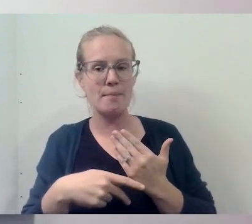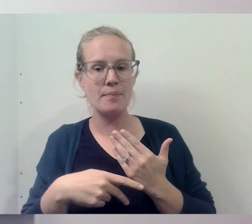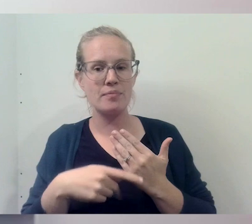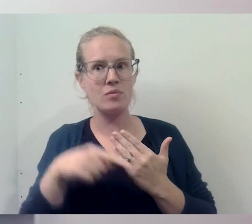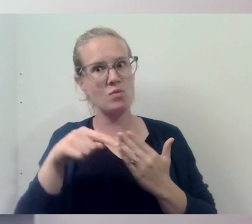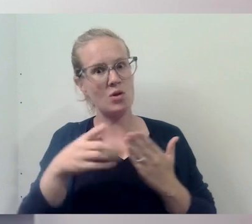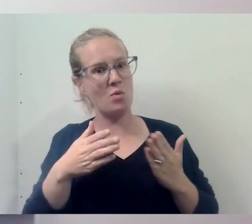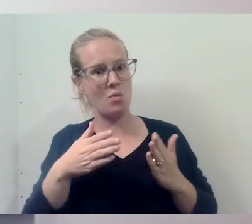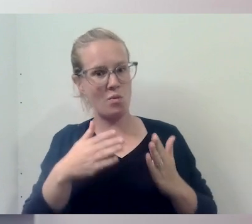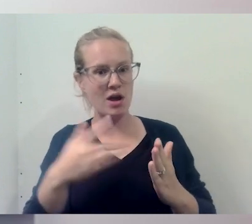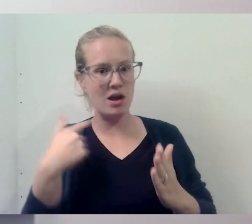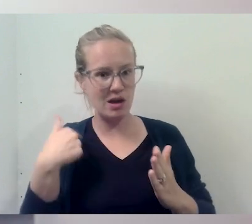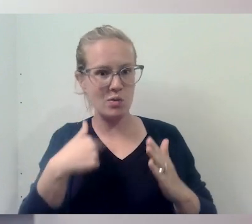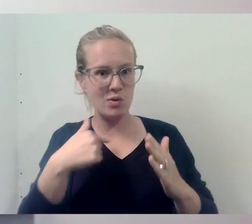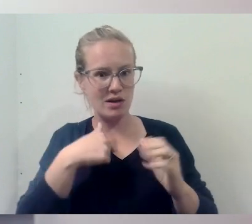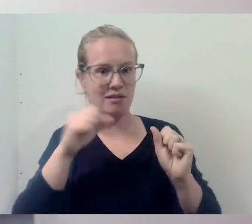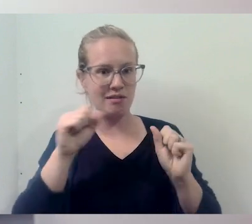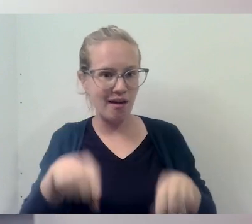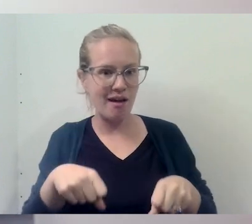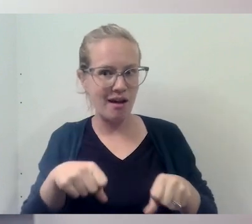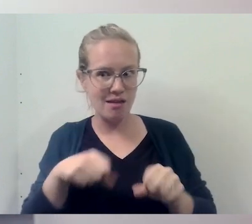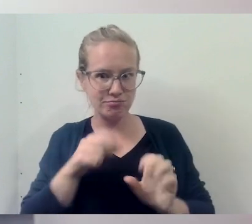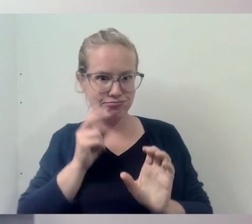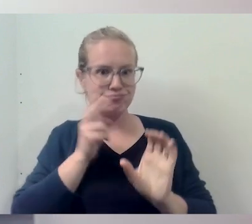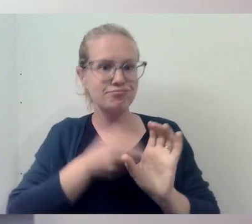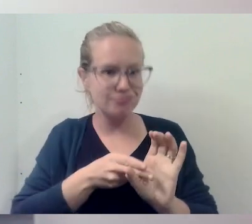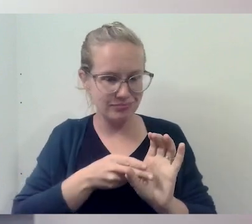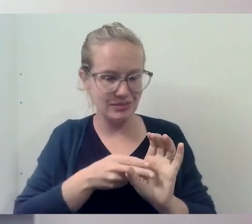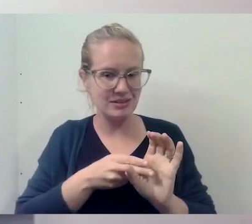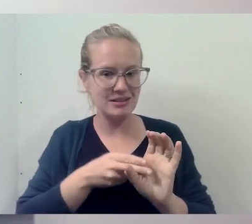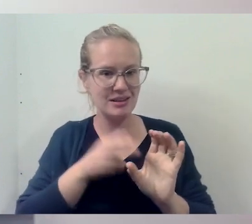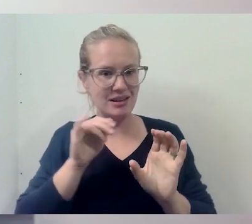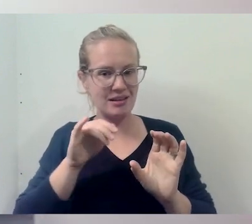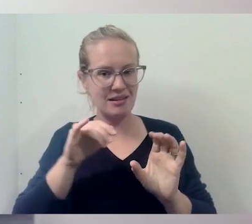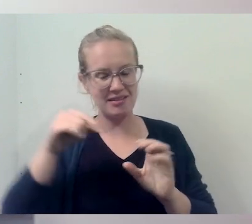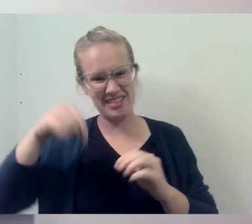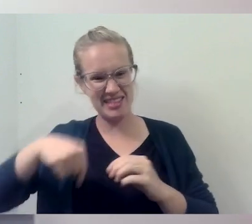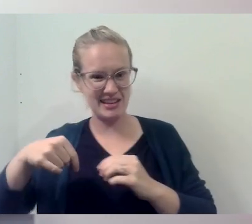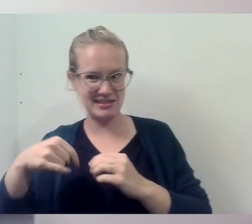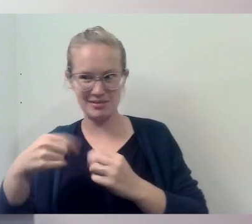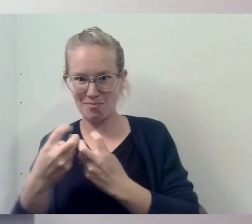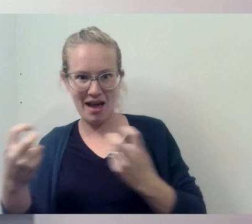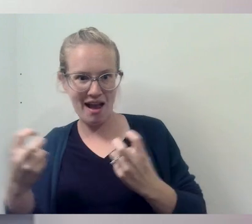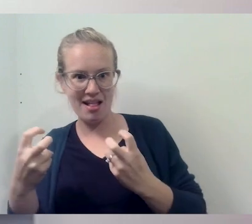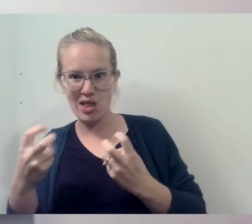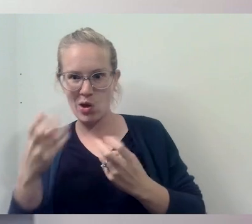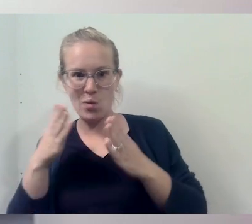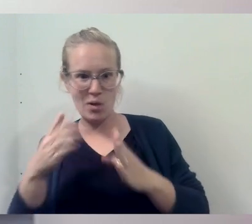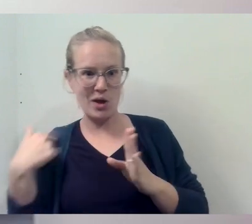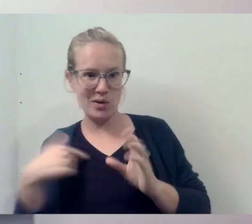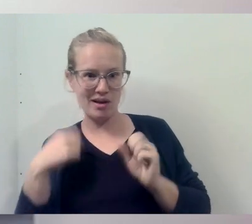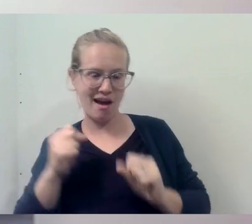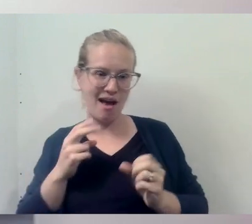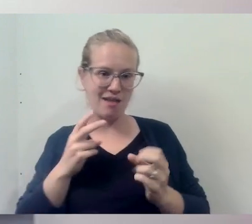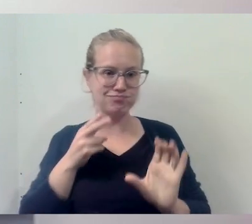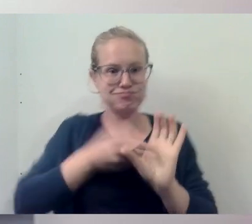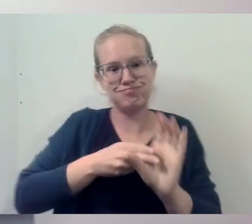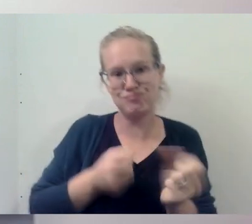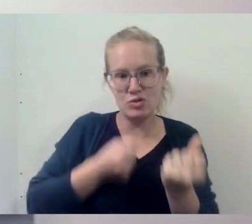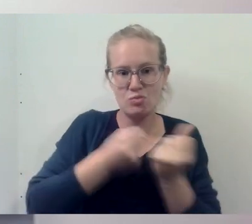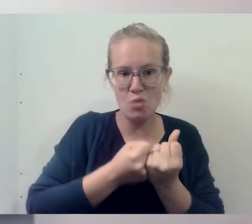the ways that we can actually participate in that campaign. And so this panel